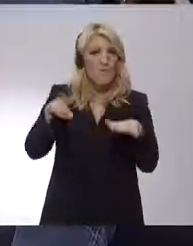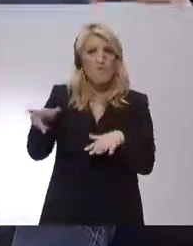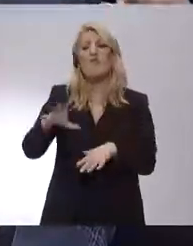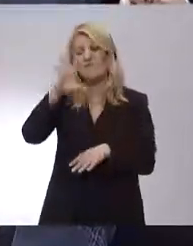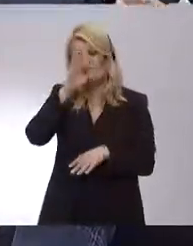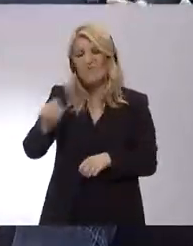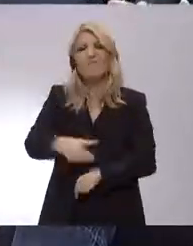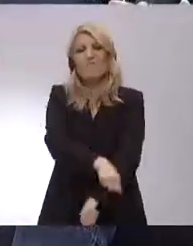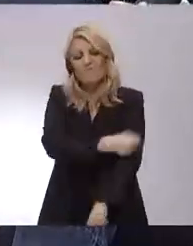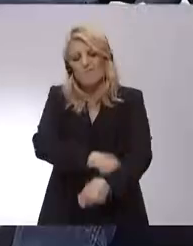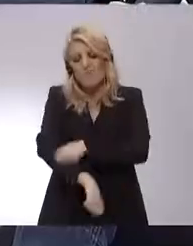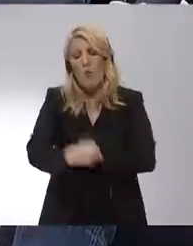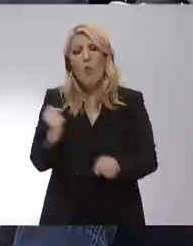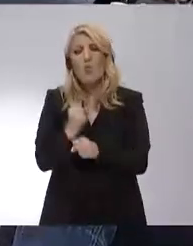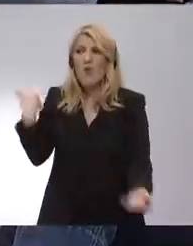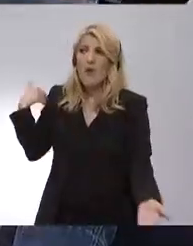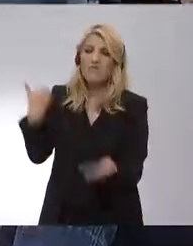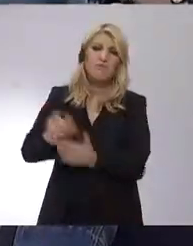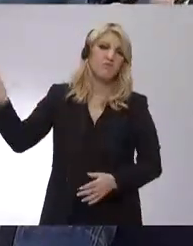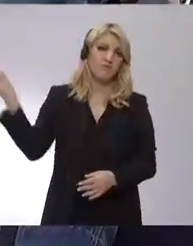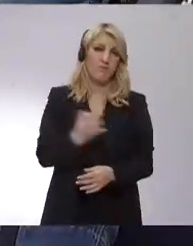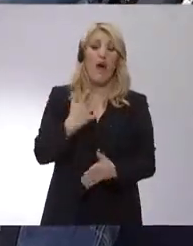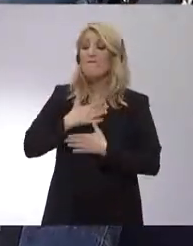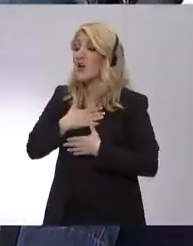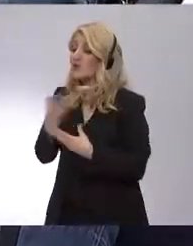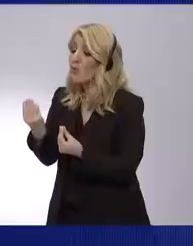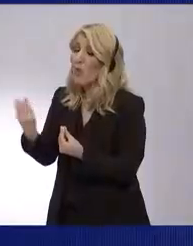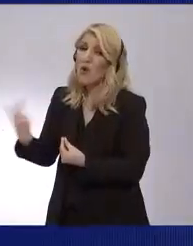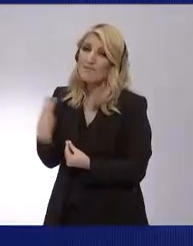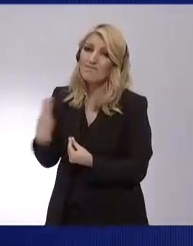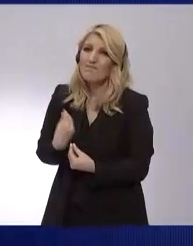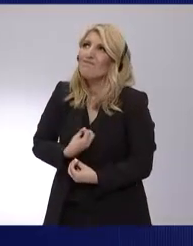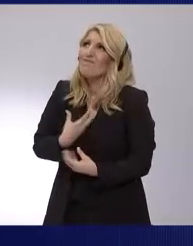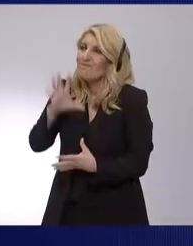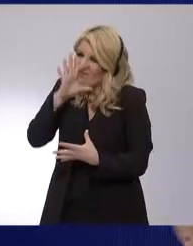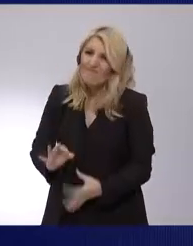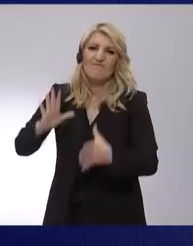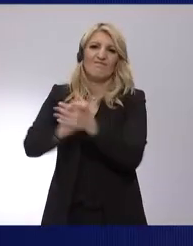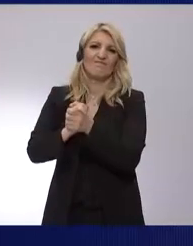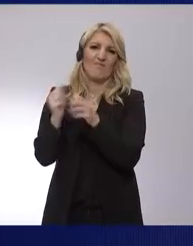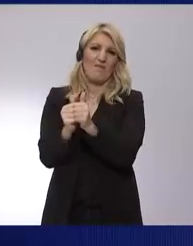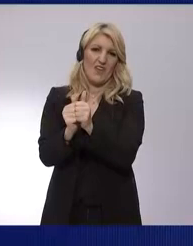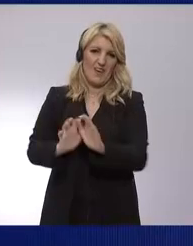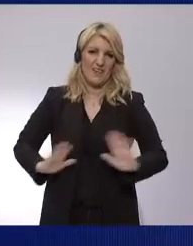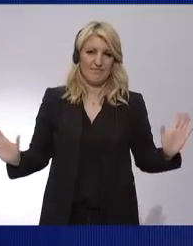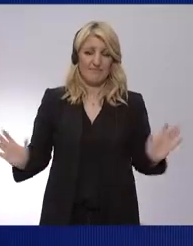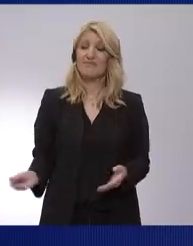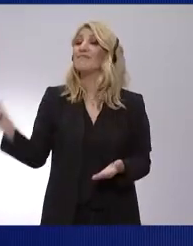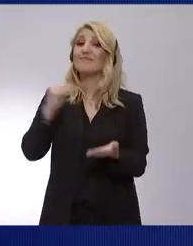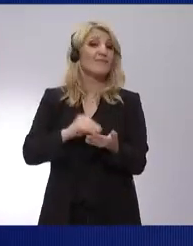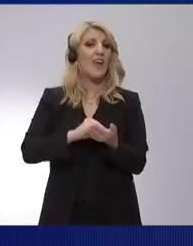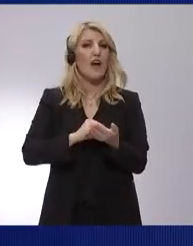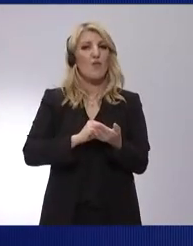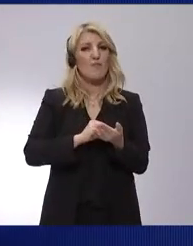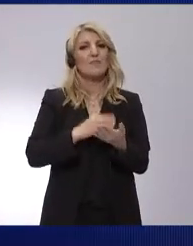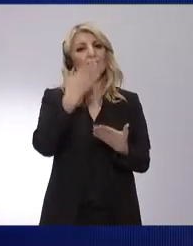Thank you And let me also add a special thank you to the